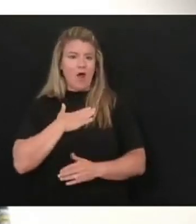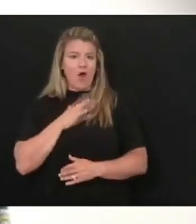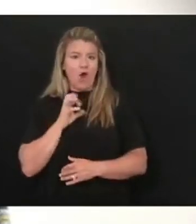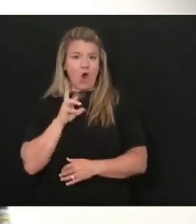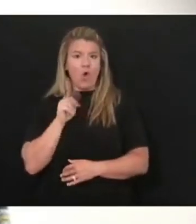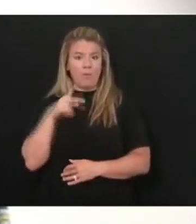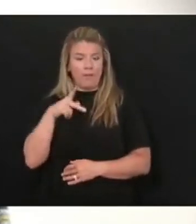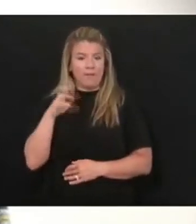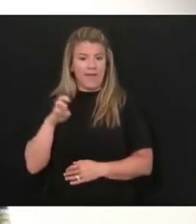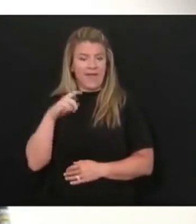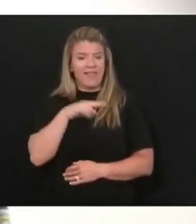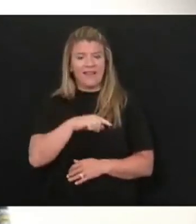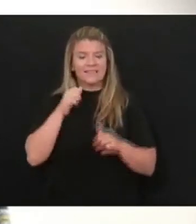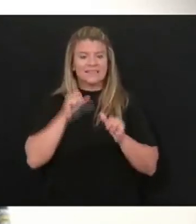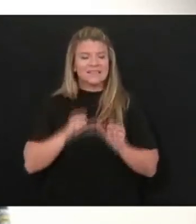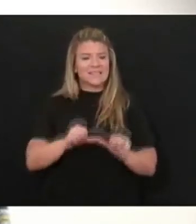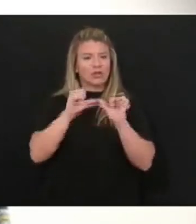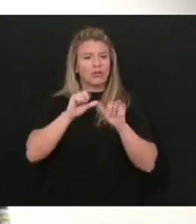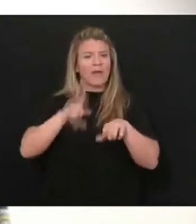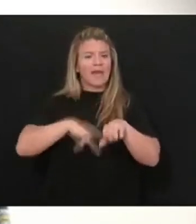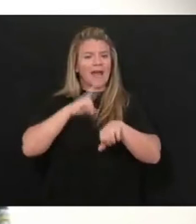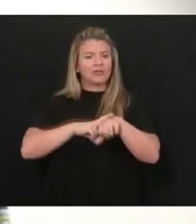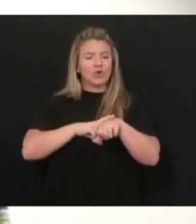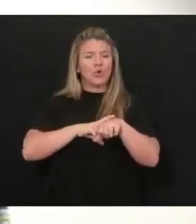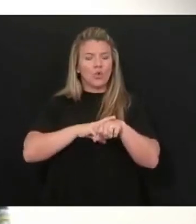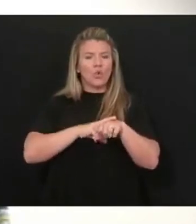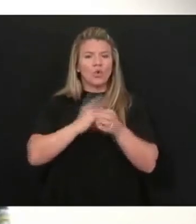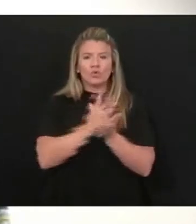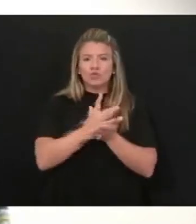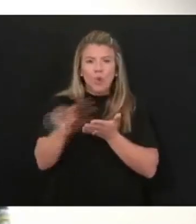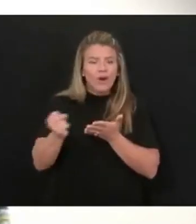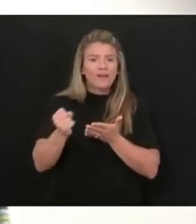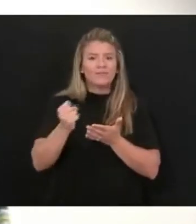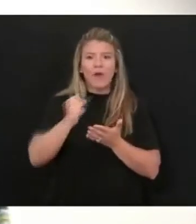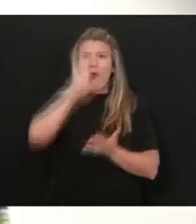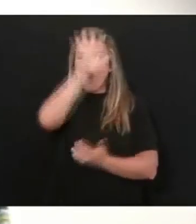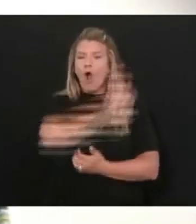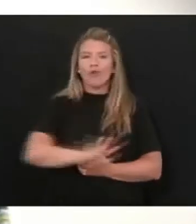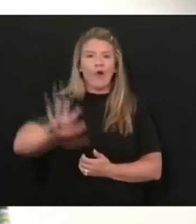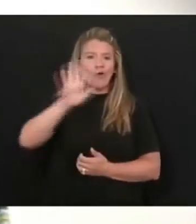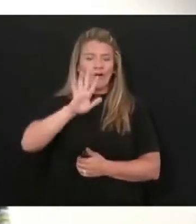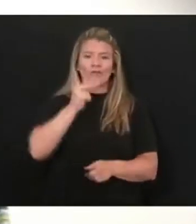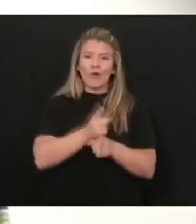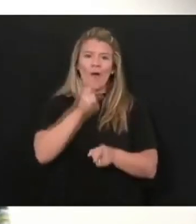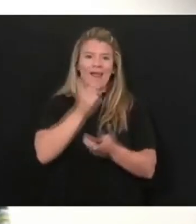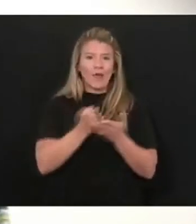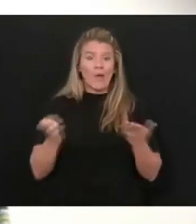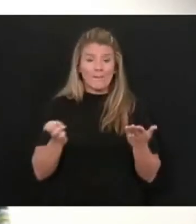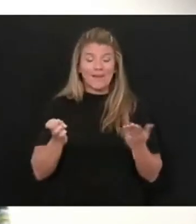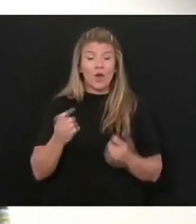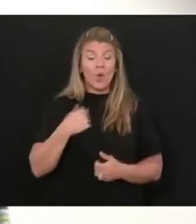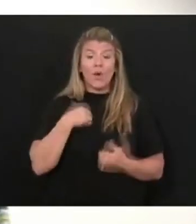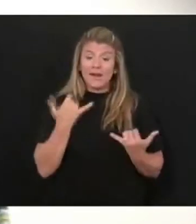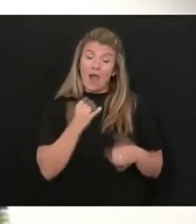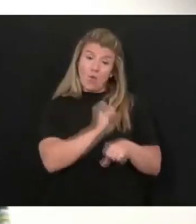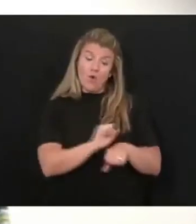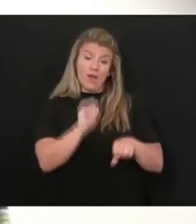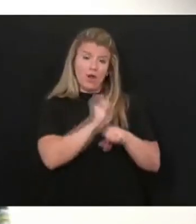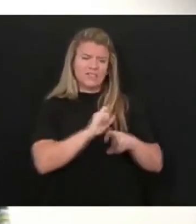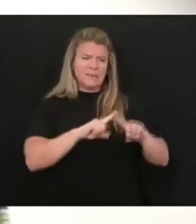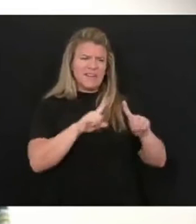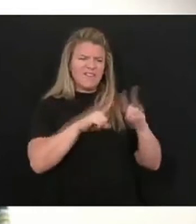continues to be a national shortage in protective equipment. Also, working on some unique efforts to